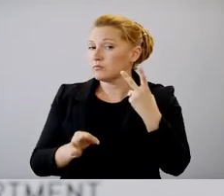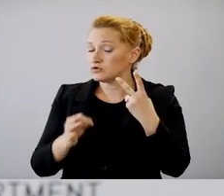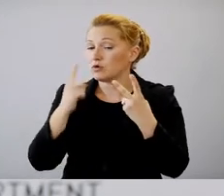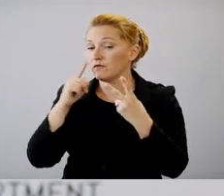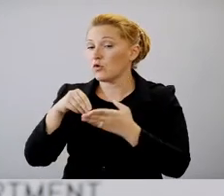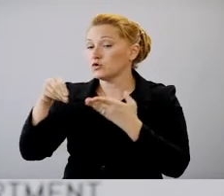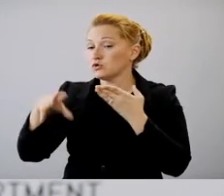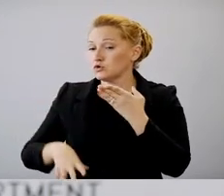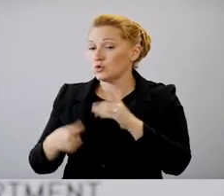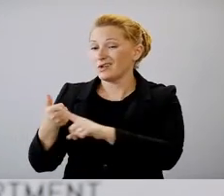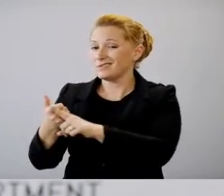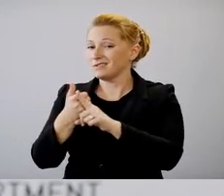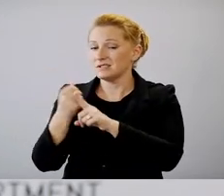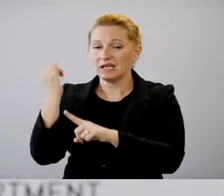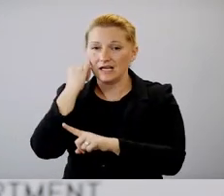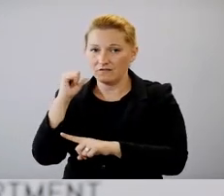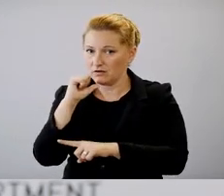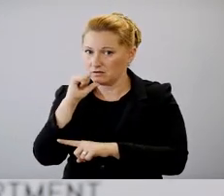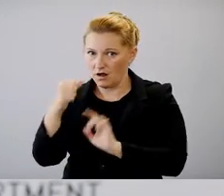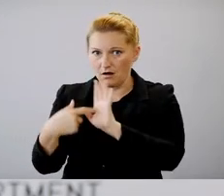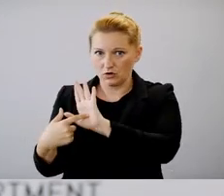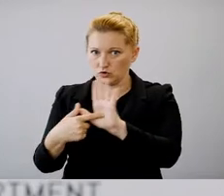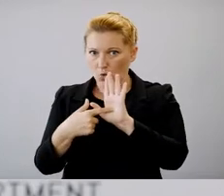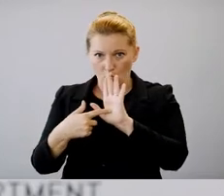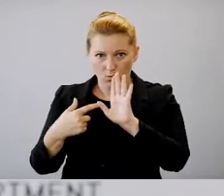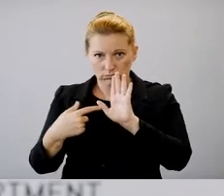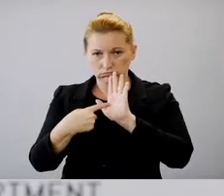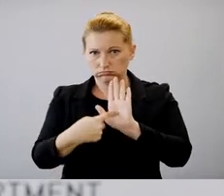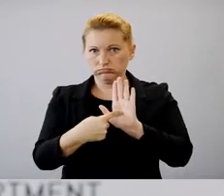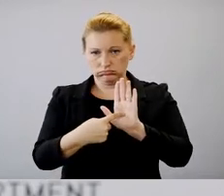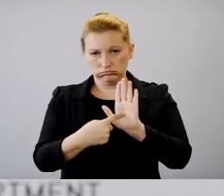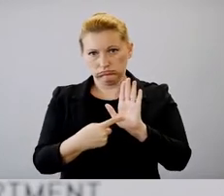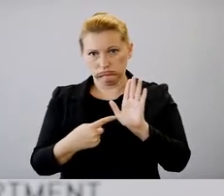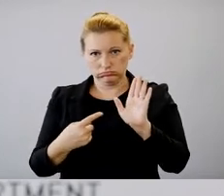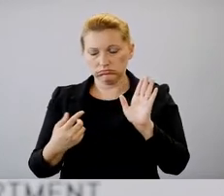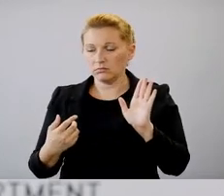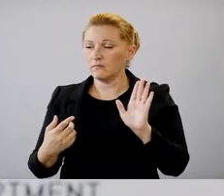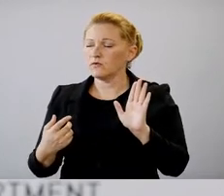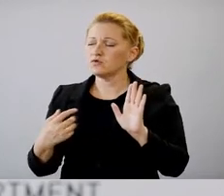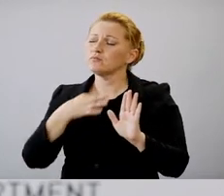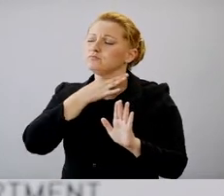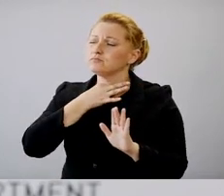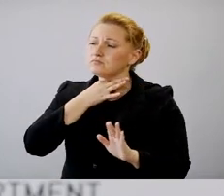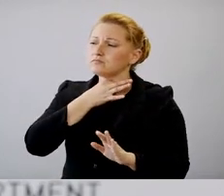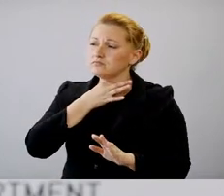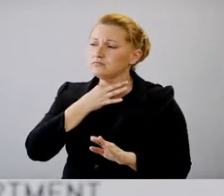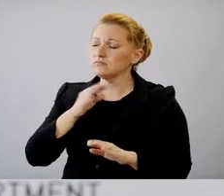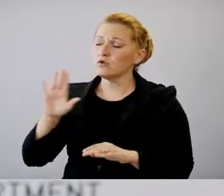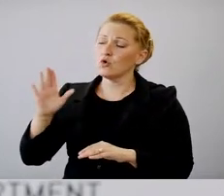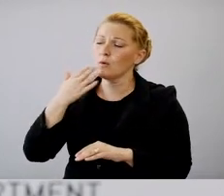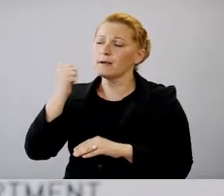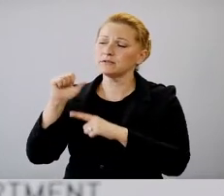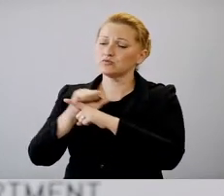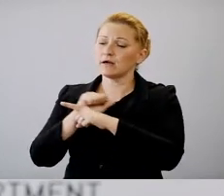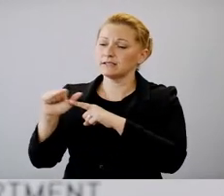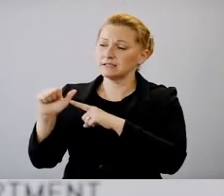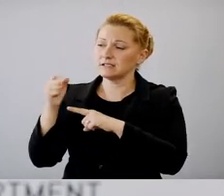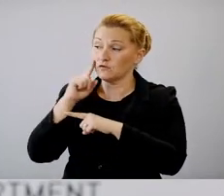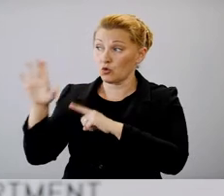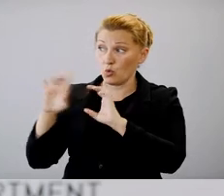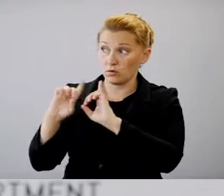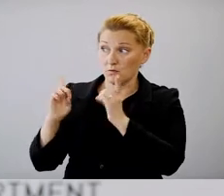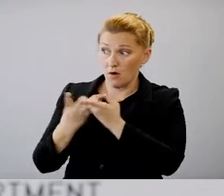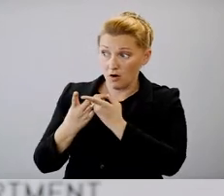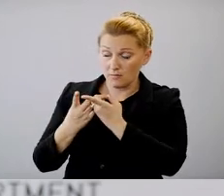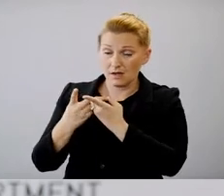students who aren't exhibiting symptoms. Um, I'm curious, you know, does the department's guidance on best practices when it comes to utilizing,